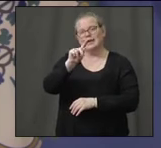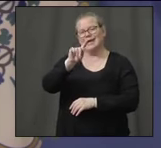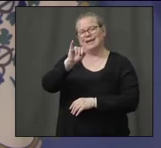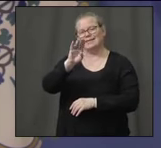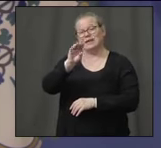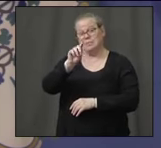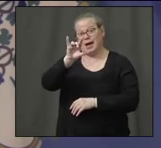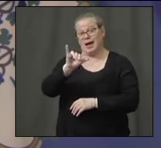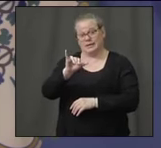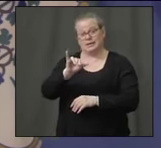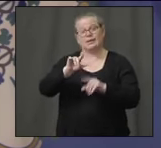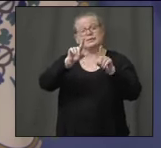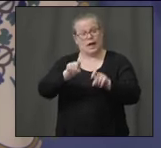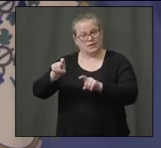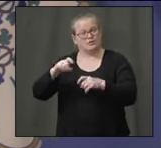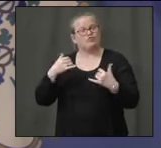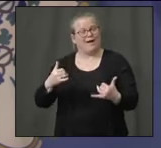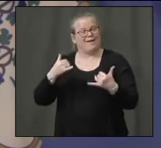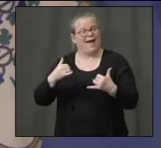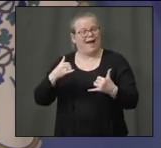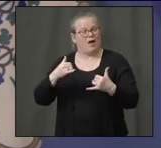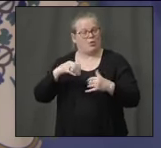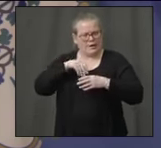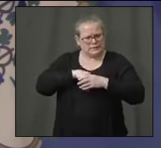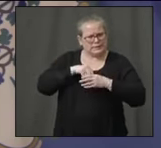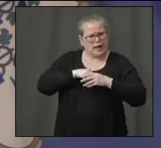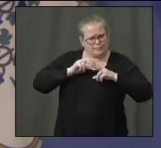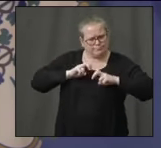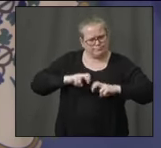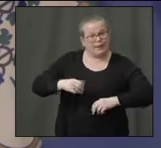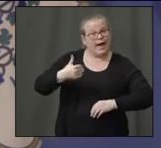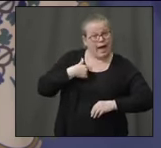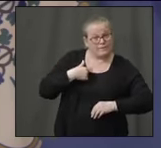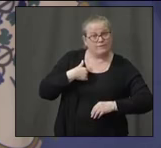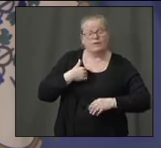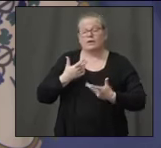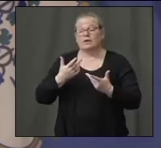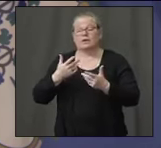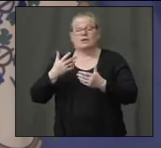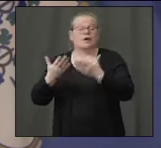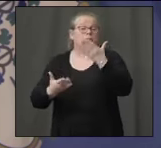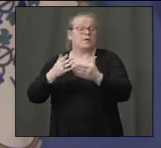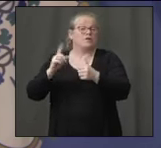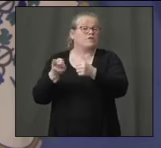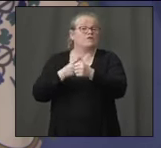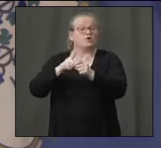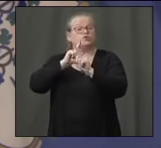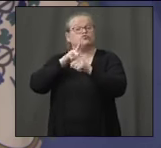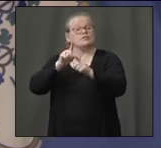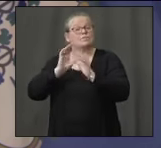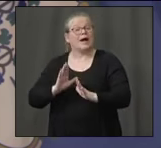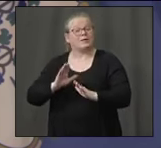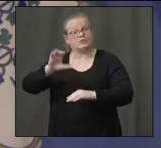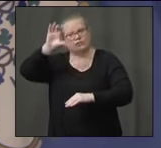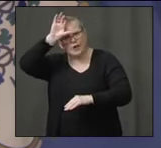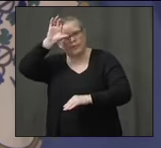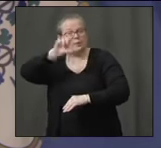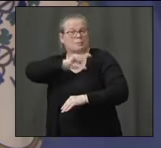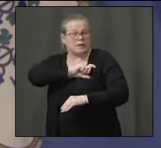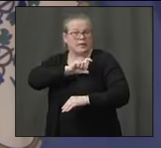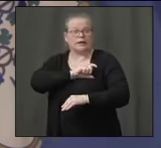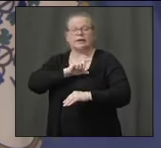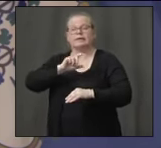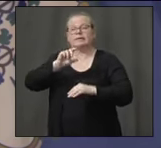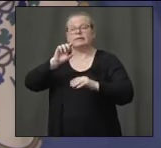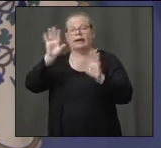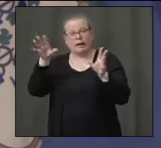maybe focused on first responders, seeing those folks, see who's been infected, see who's built up the antibodies. And with the help of